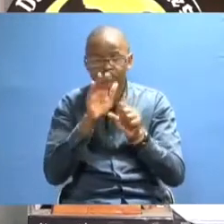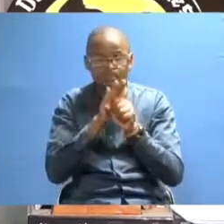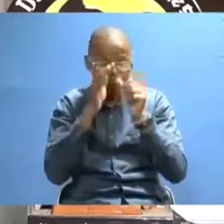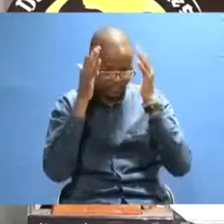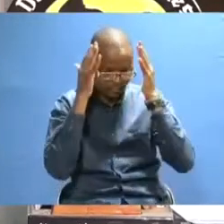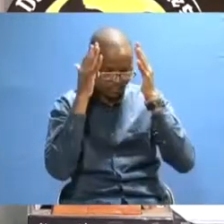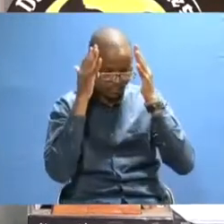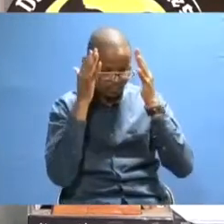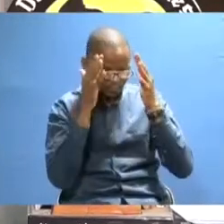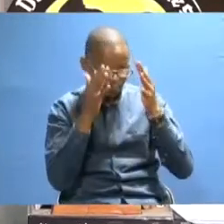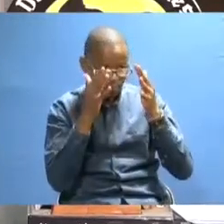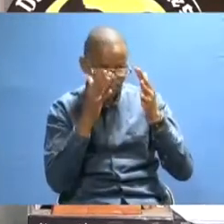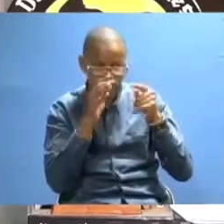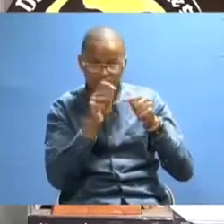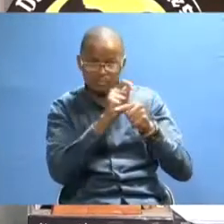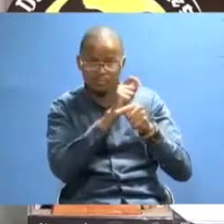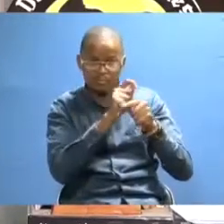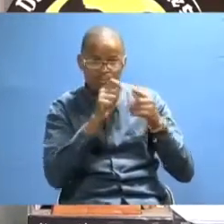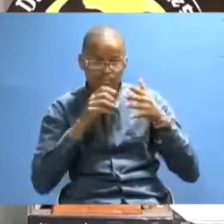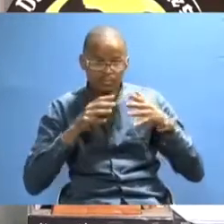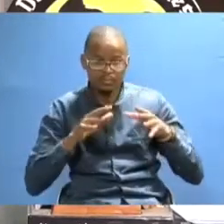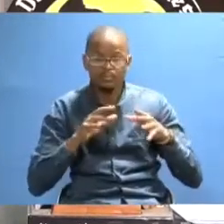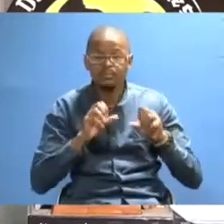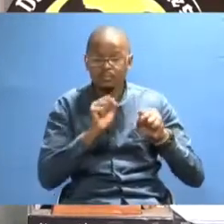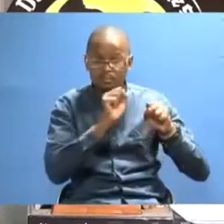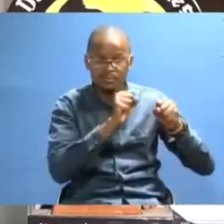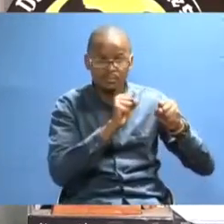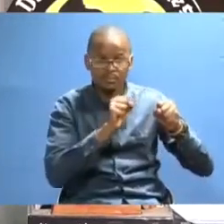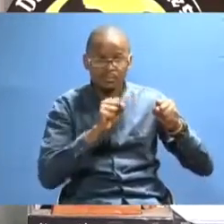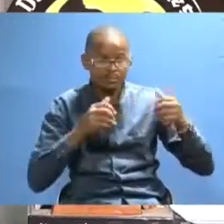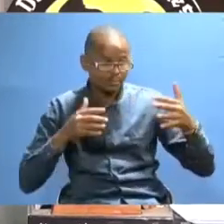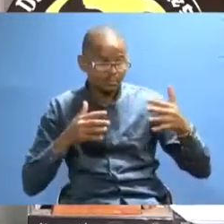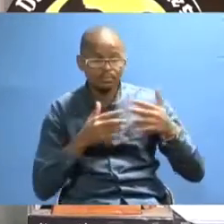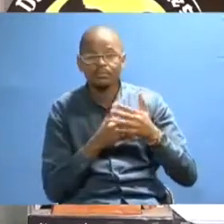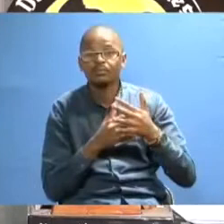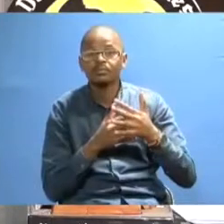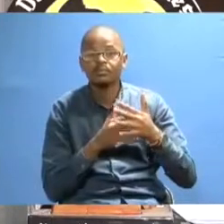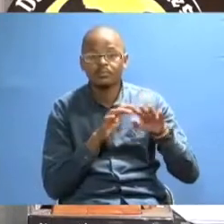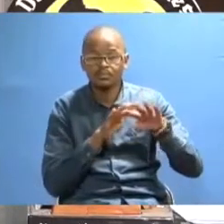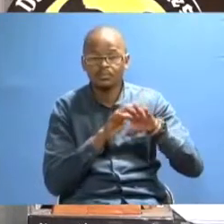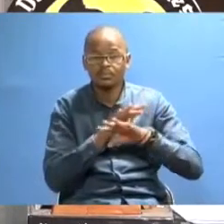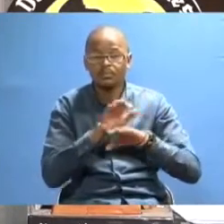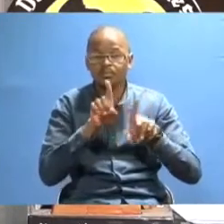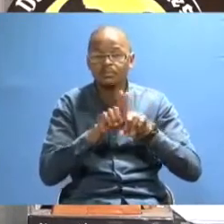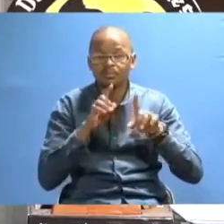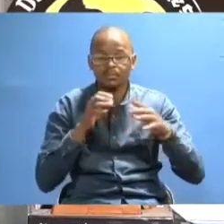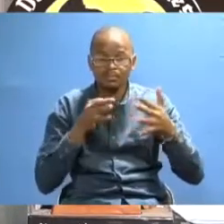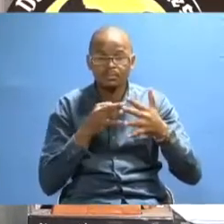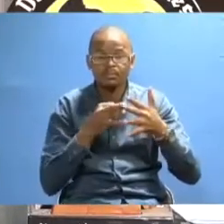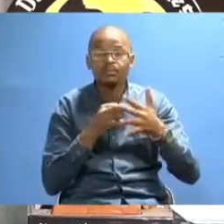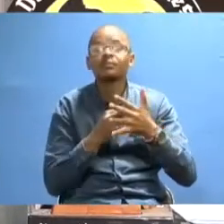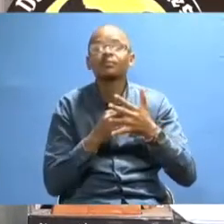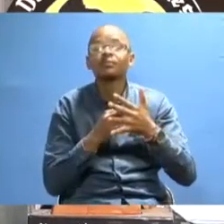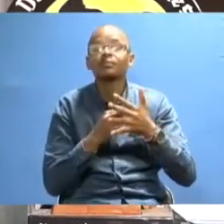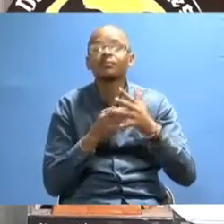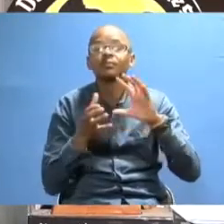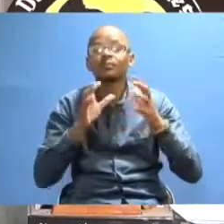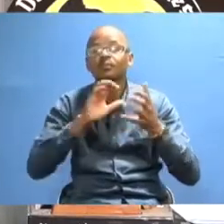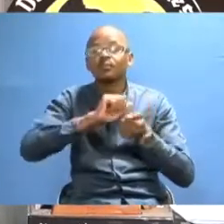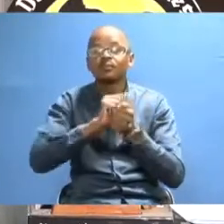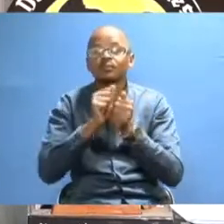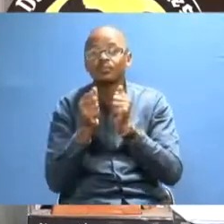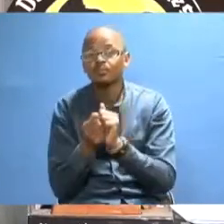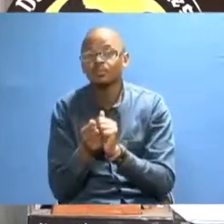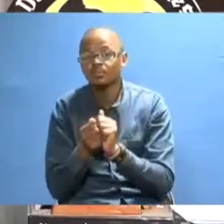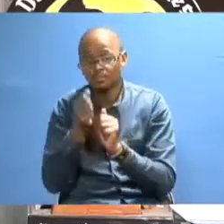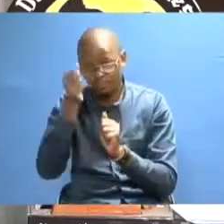more focus in research and in training of people who can counteract the impacts and effects of climate change.